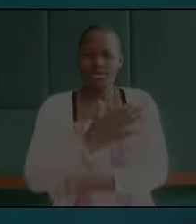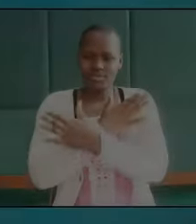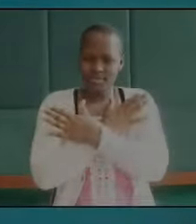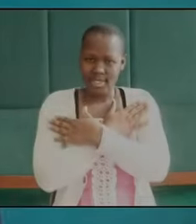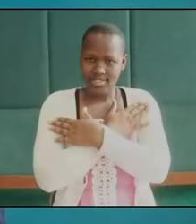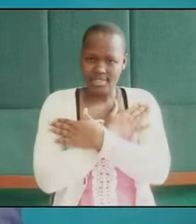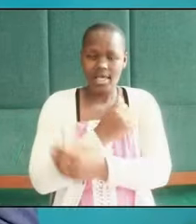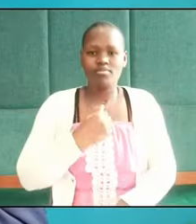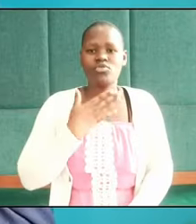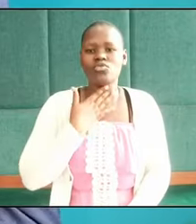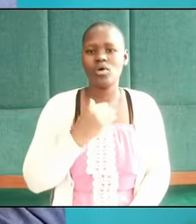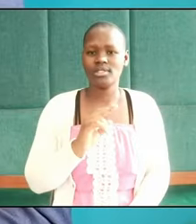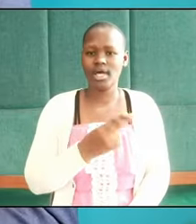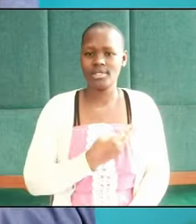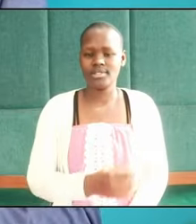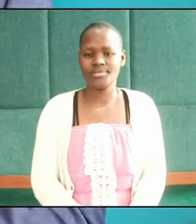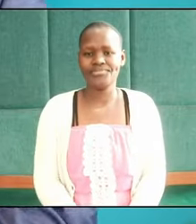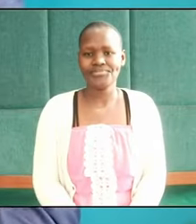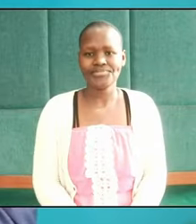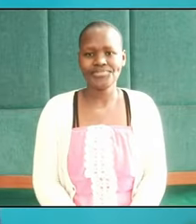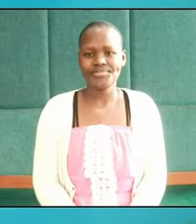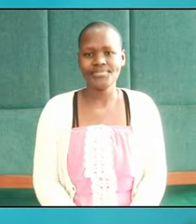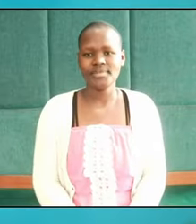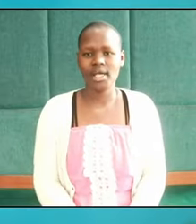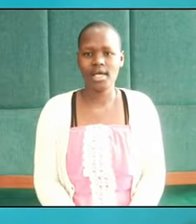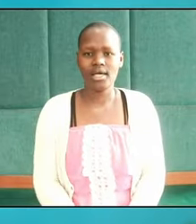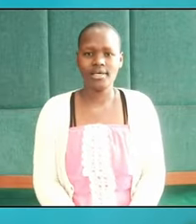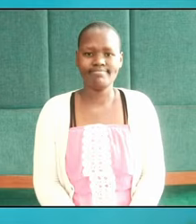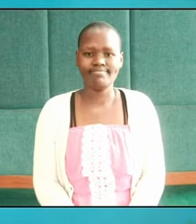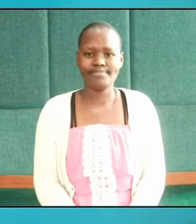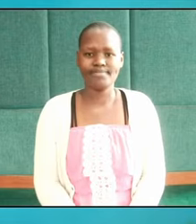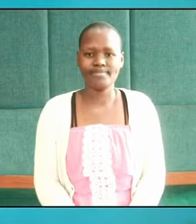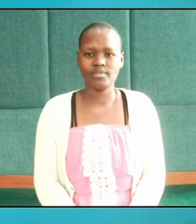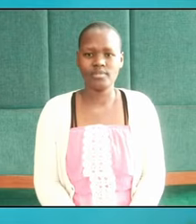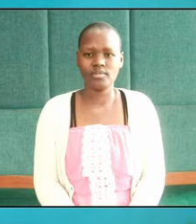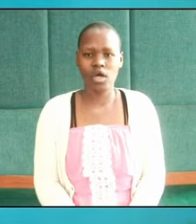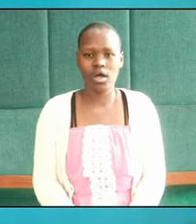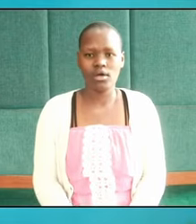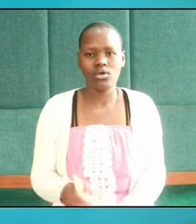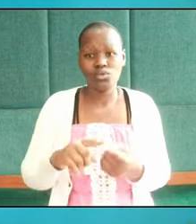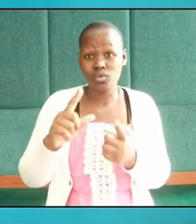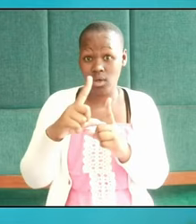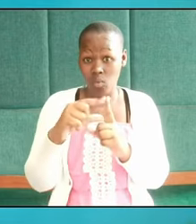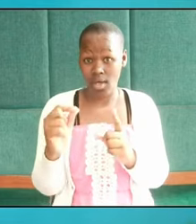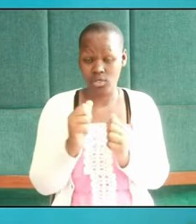want us to turn to the message that we have today,